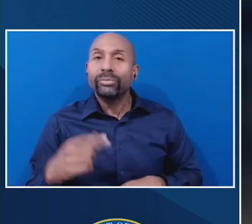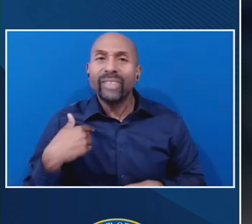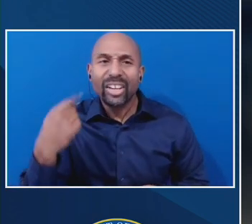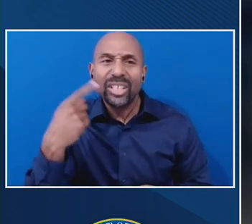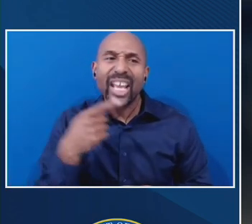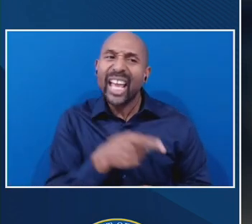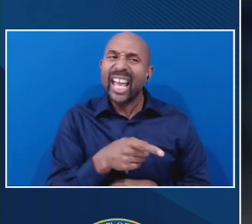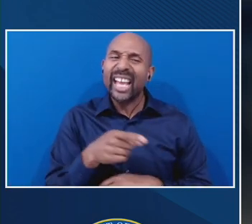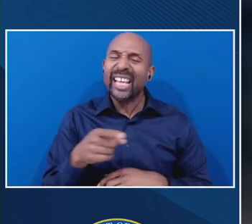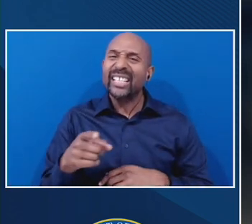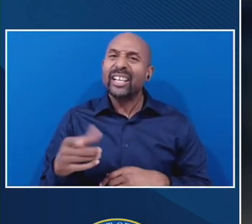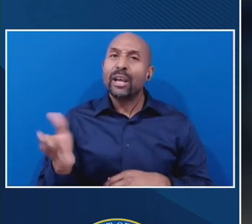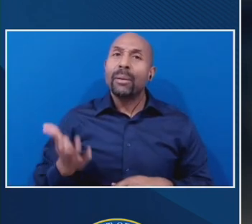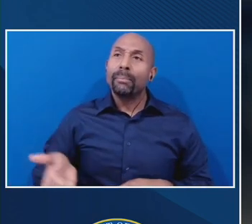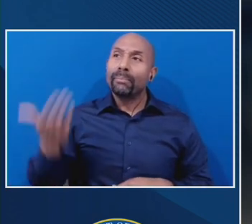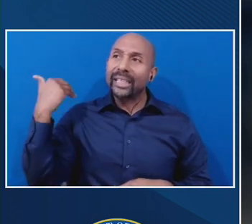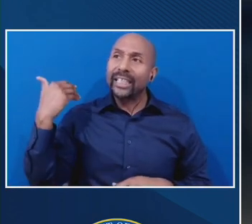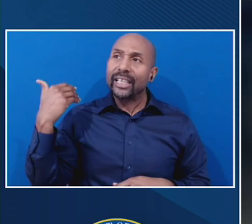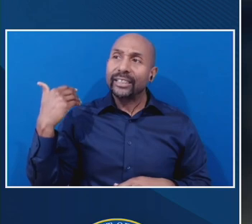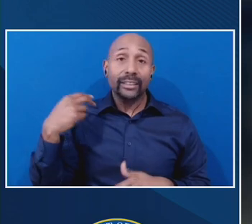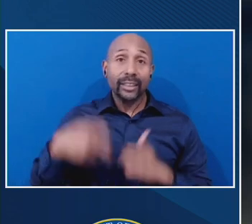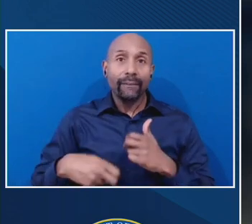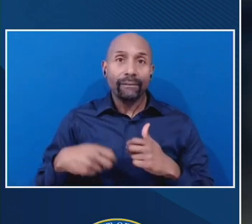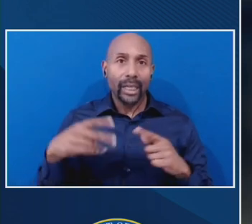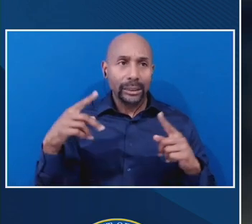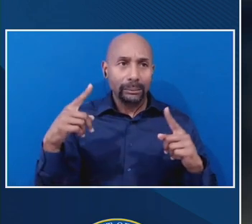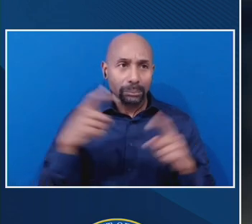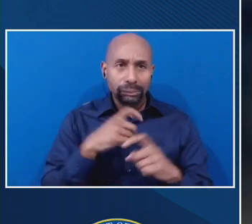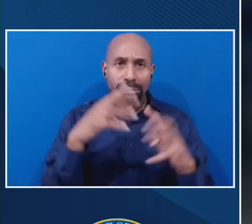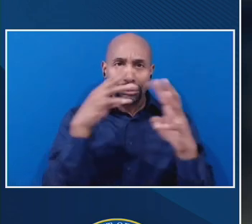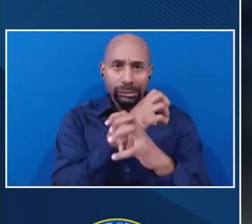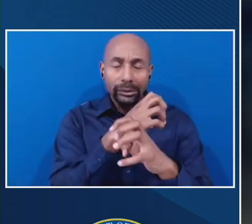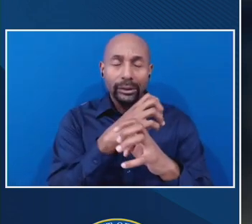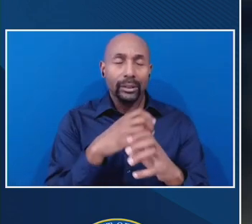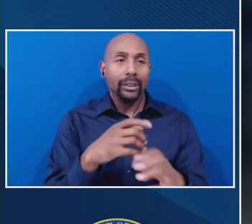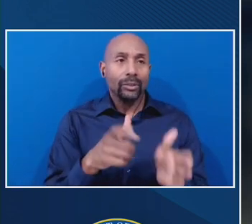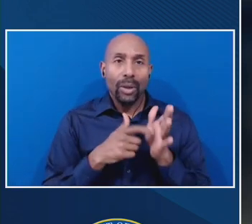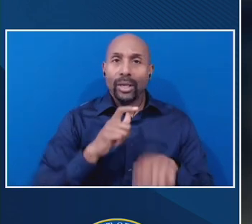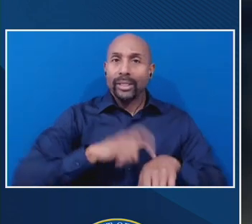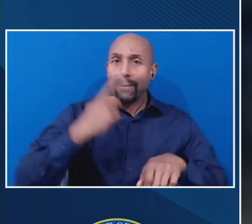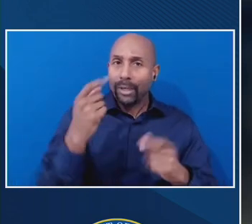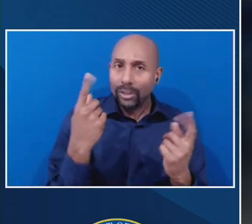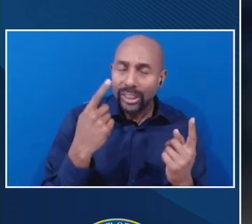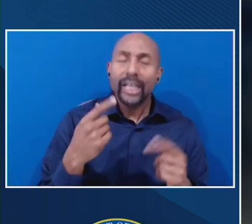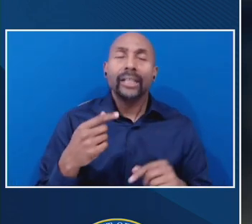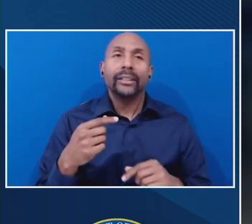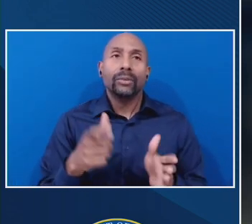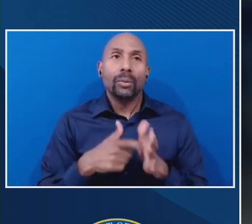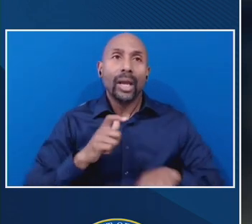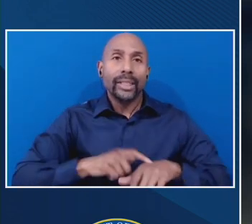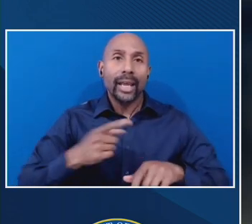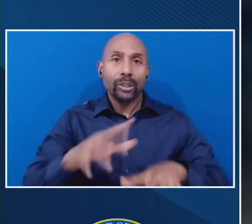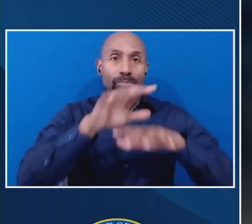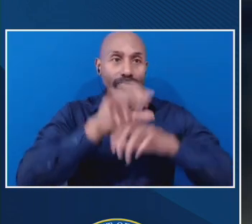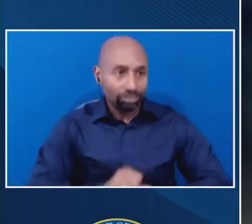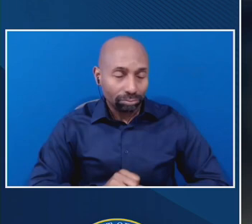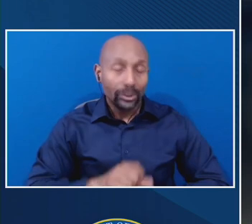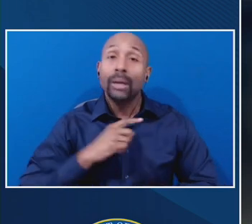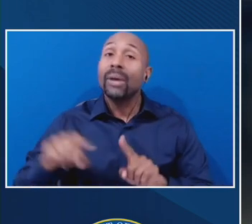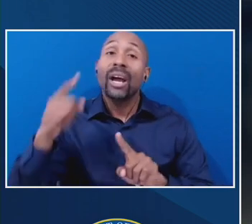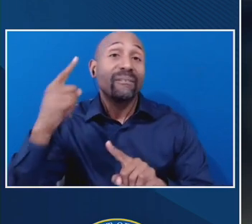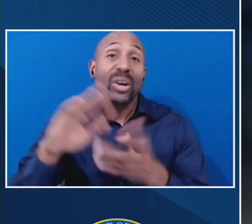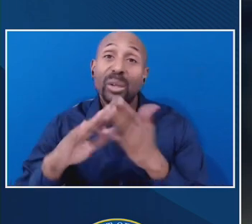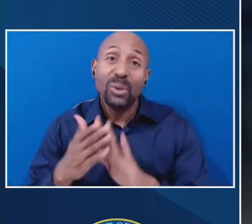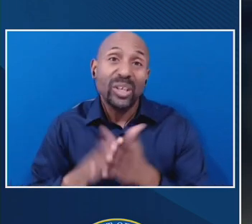changes at the time and it took us some time to understand it and get into the groove of how it works. But for community colleges, this change